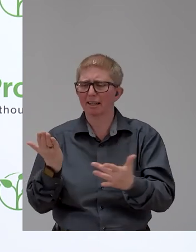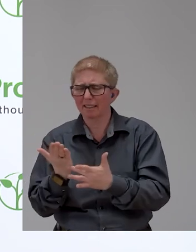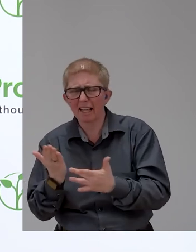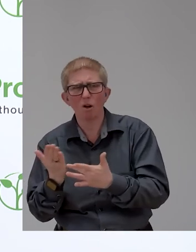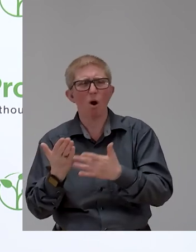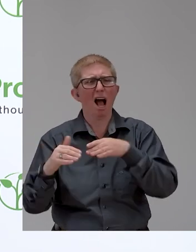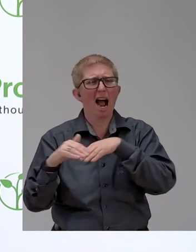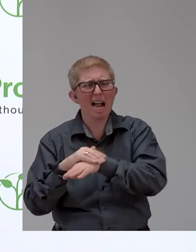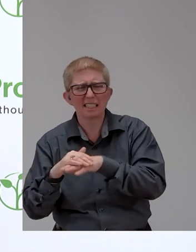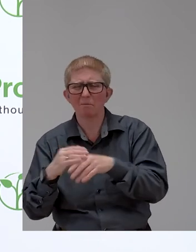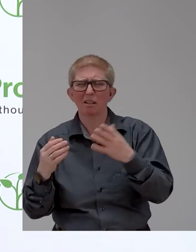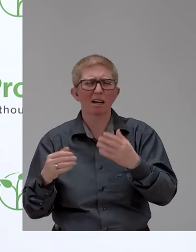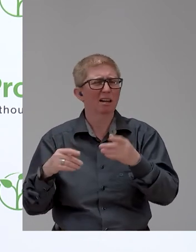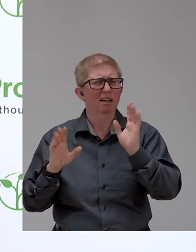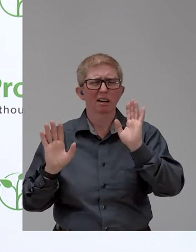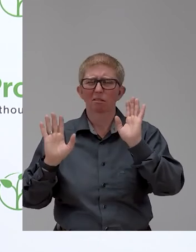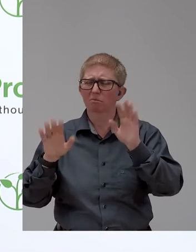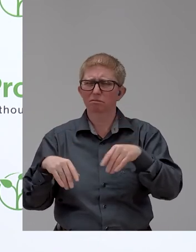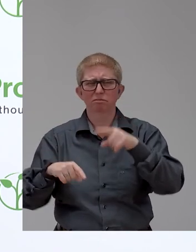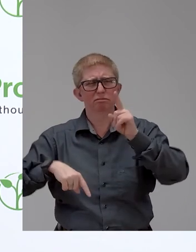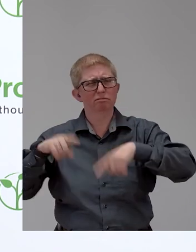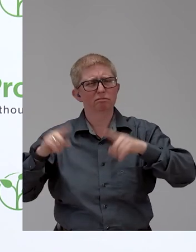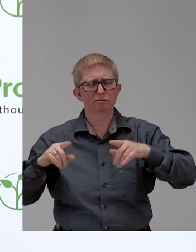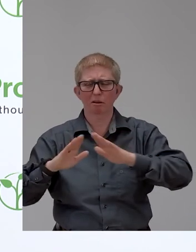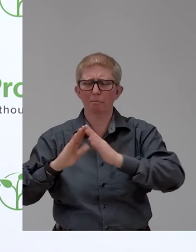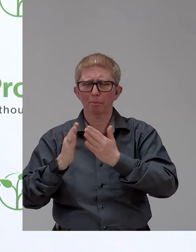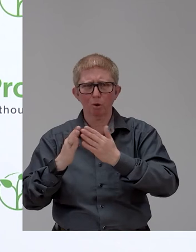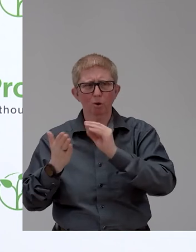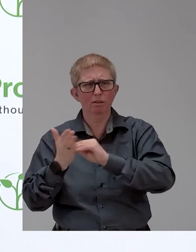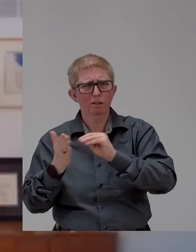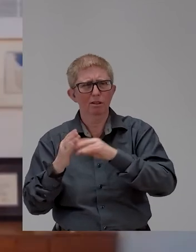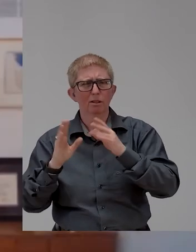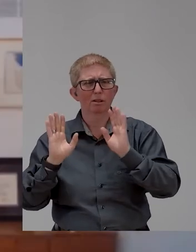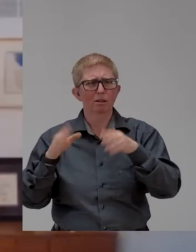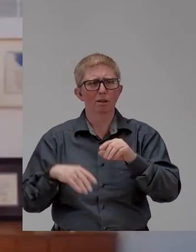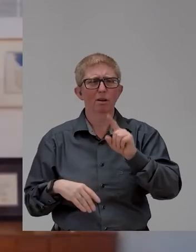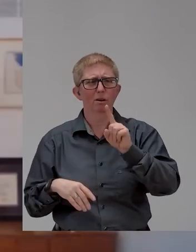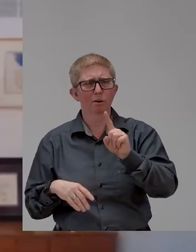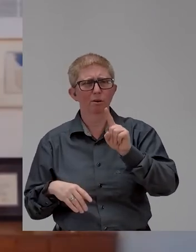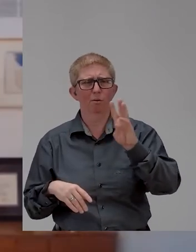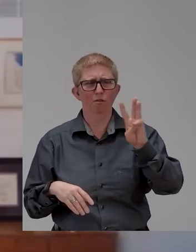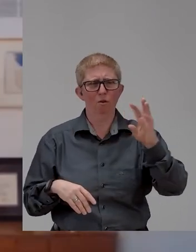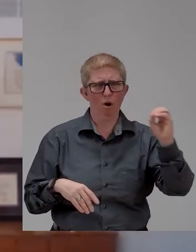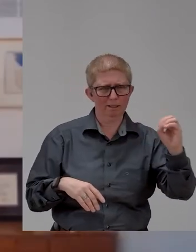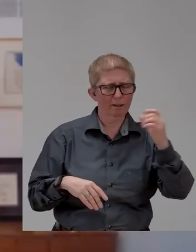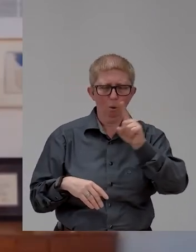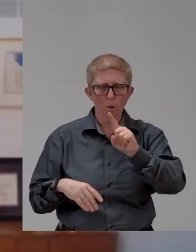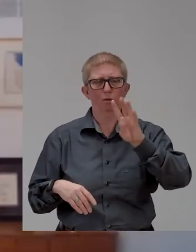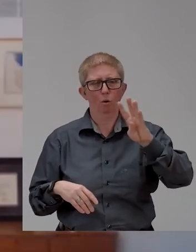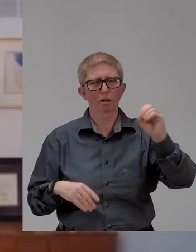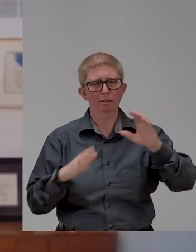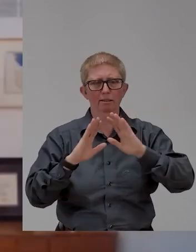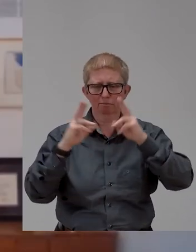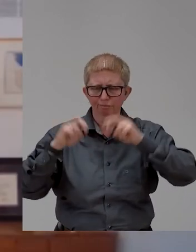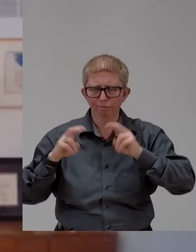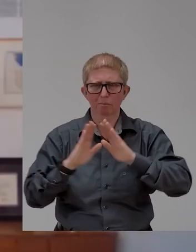140 research papers. So, welcome, Professor Lazar. Hi, hello, everyone. Good to be with you